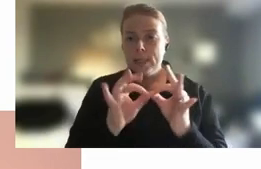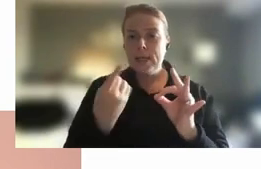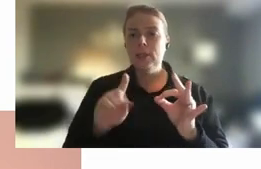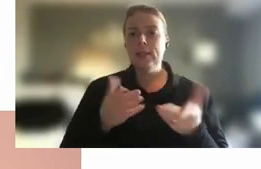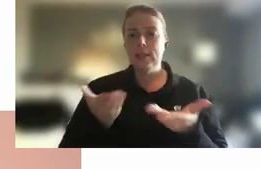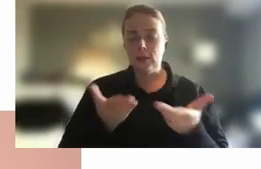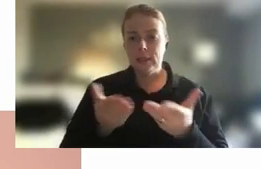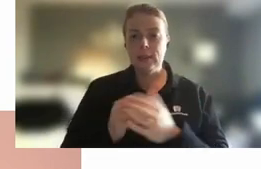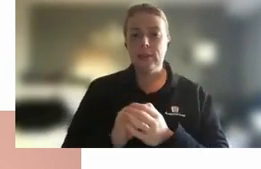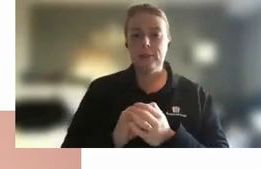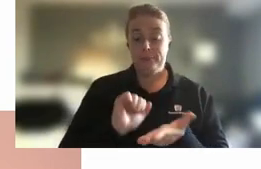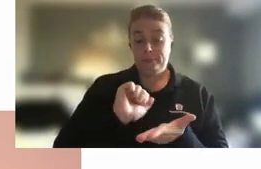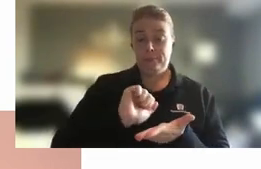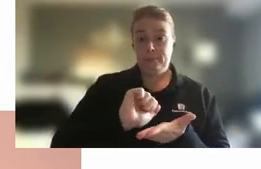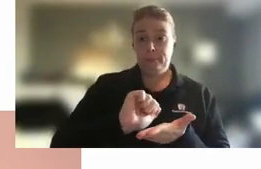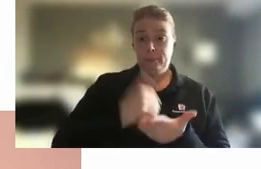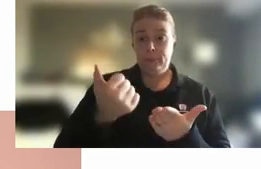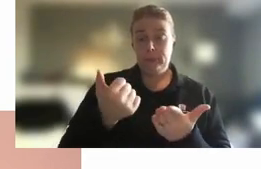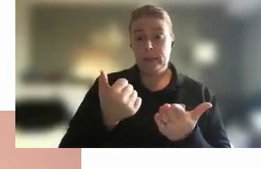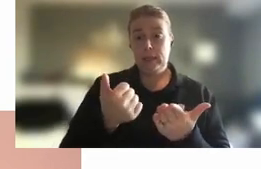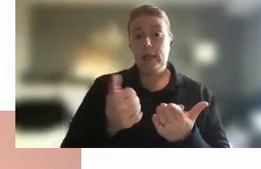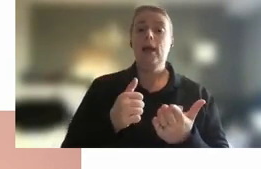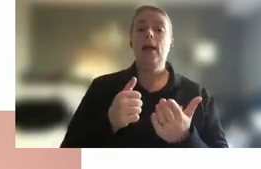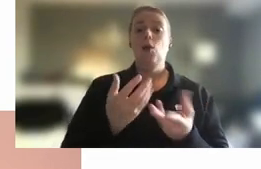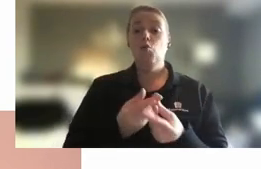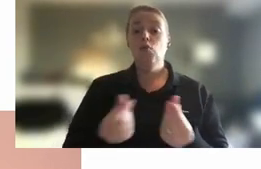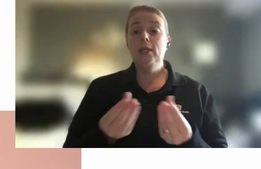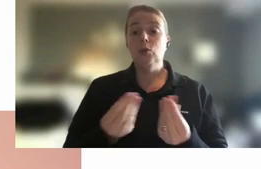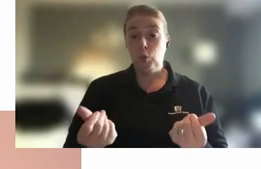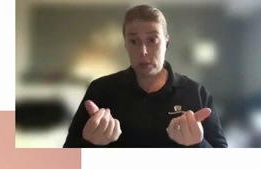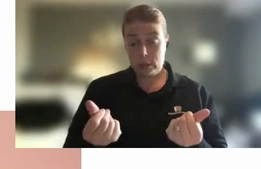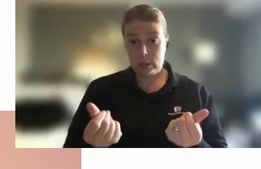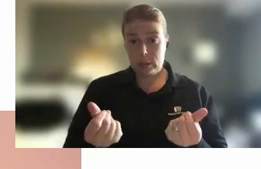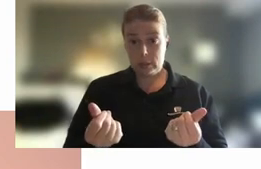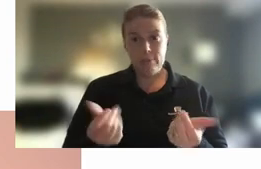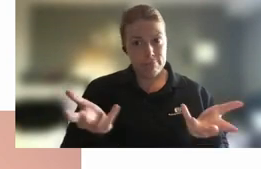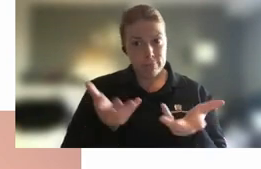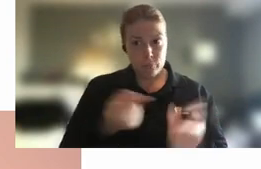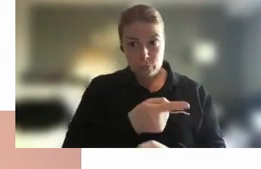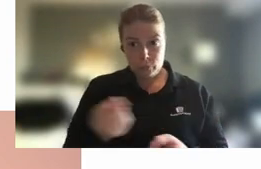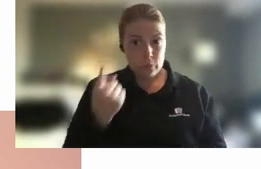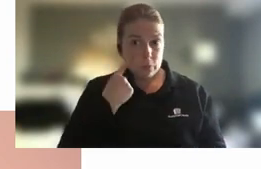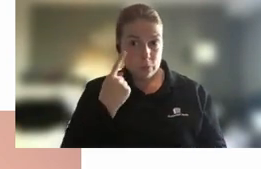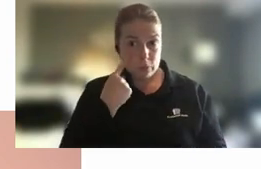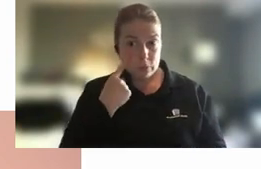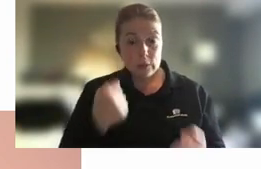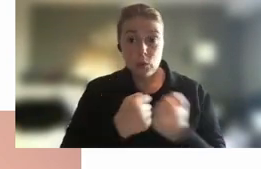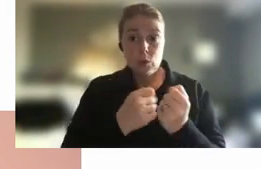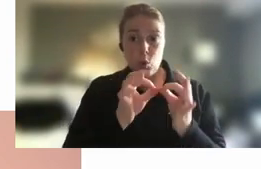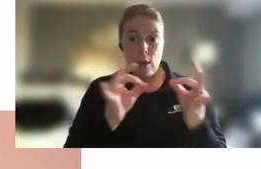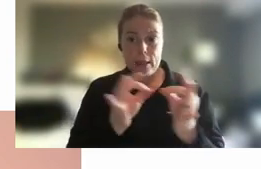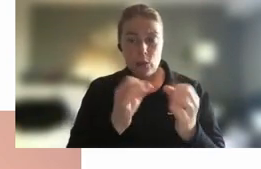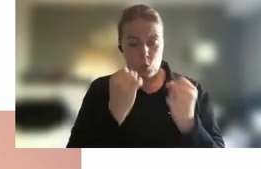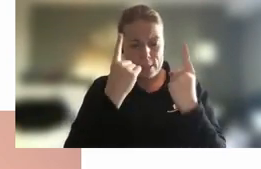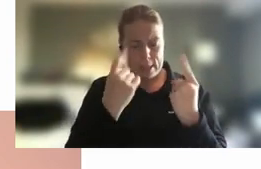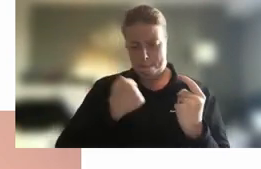integrity metrics resource which i'd encourage you to have a look at it was designed to support agencies to understand their current integrity standing